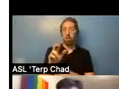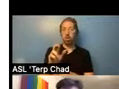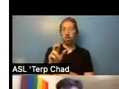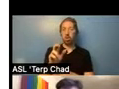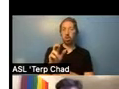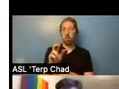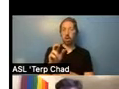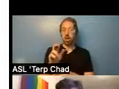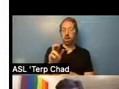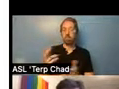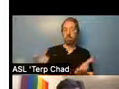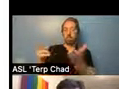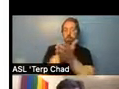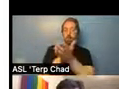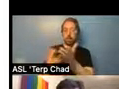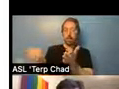So that's,